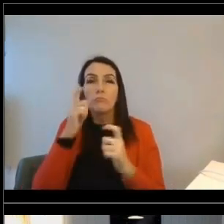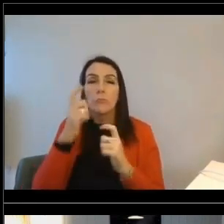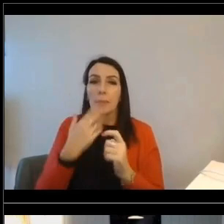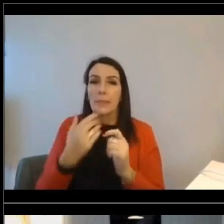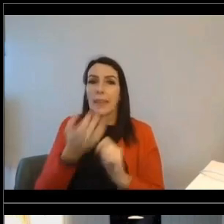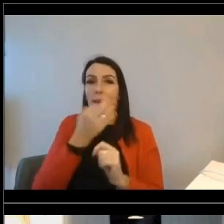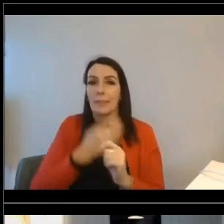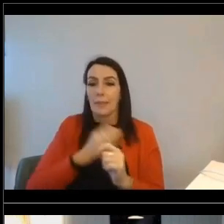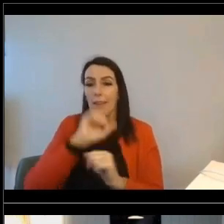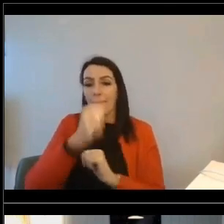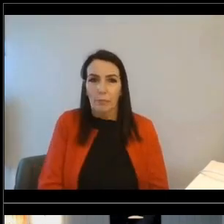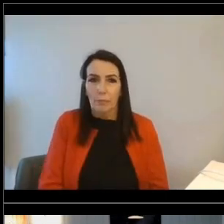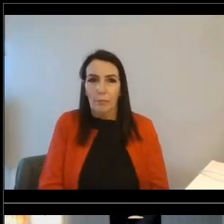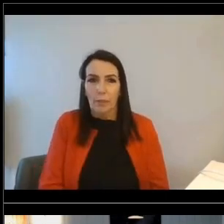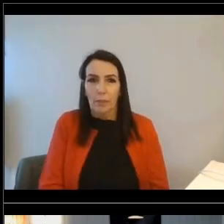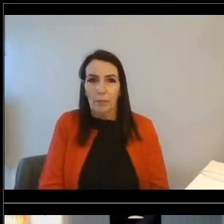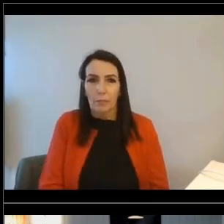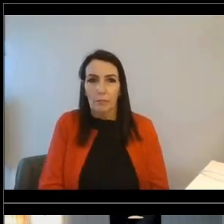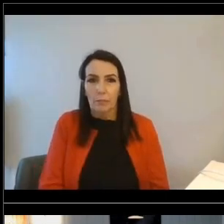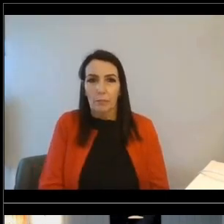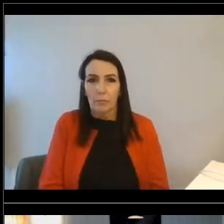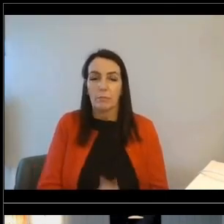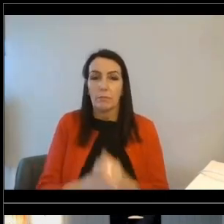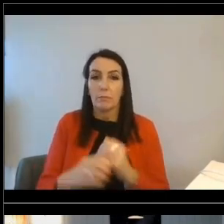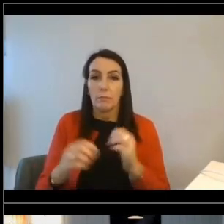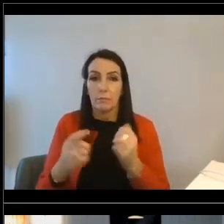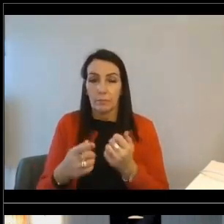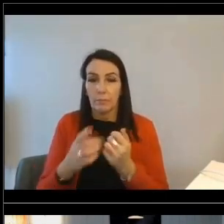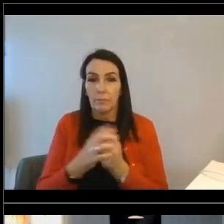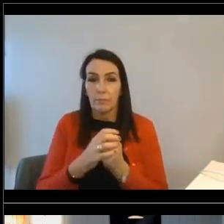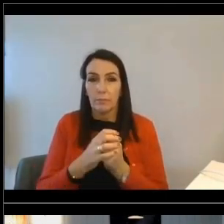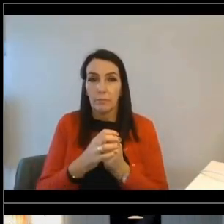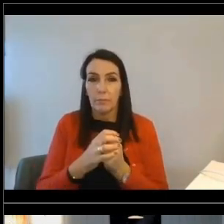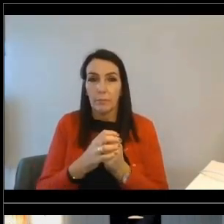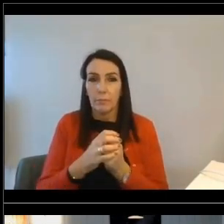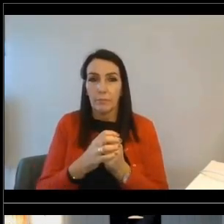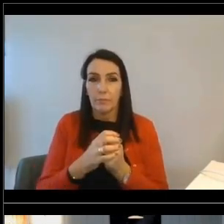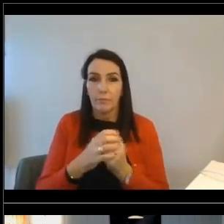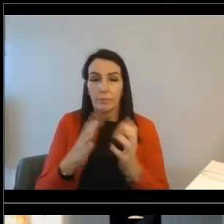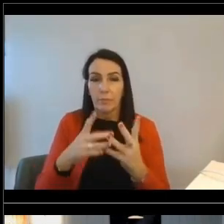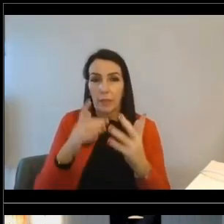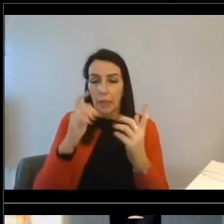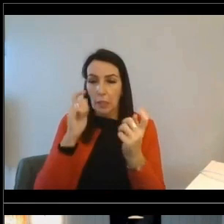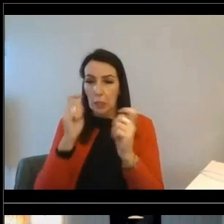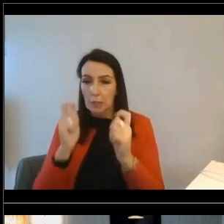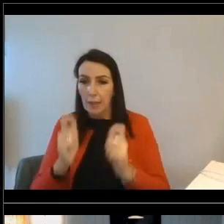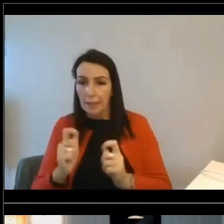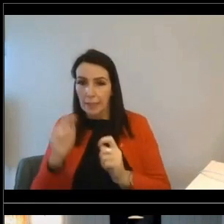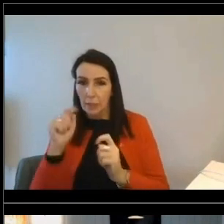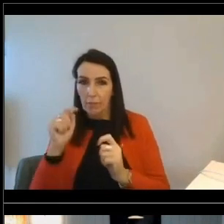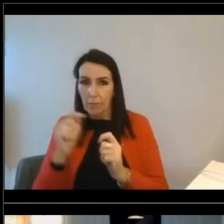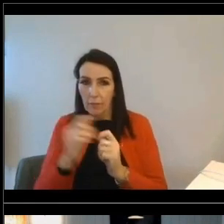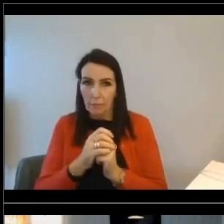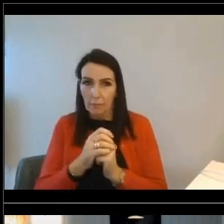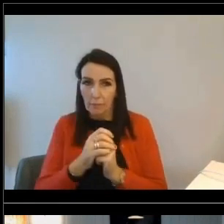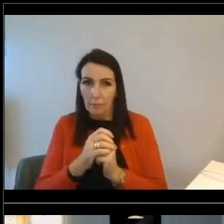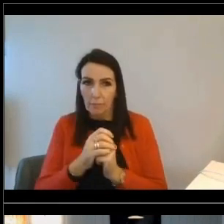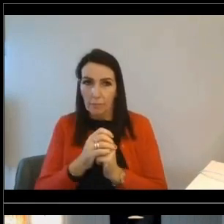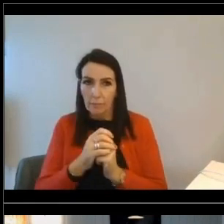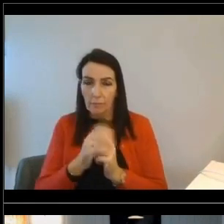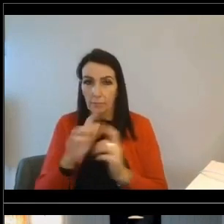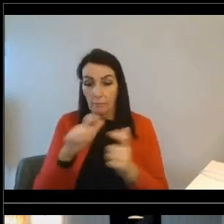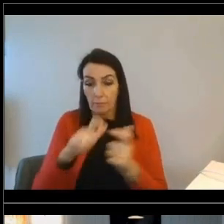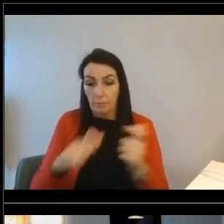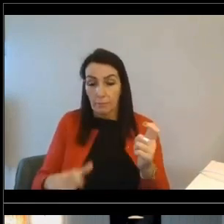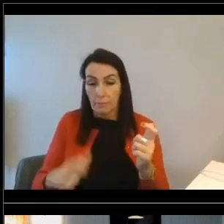webinar. Thanks everyone. Let's start with the home screen. There's some light customization that is available here. So do use some creative license. You can